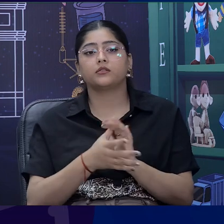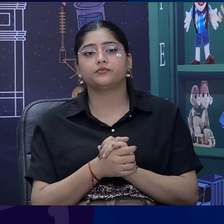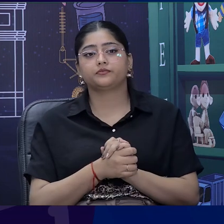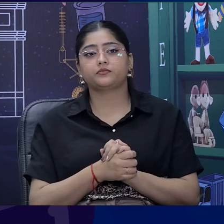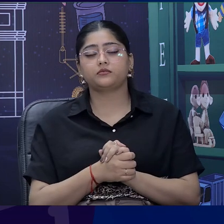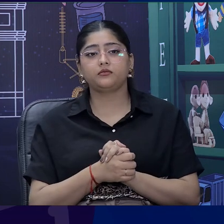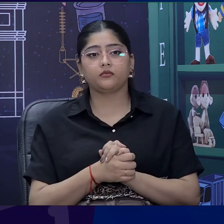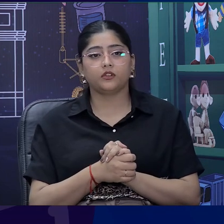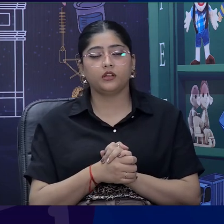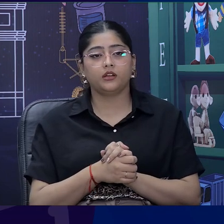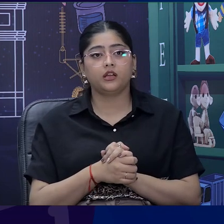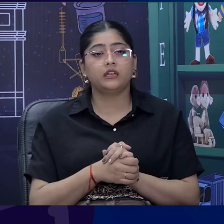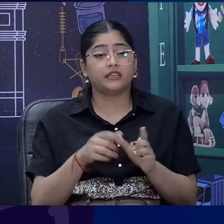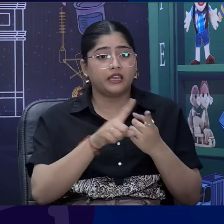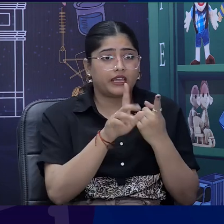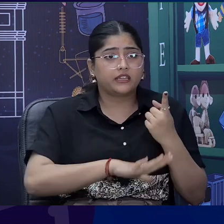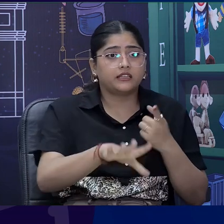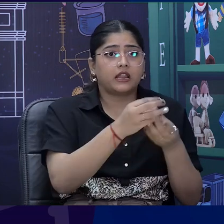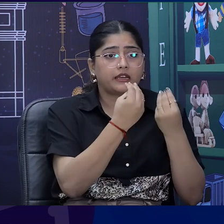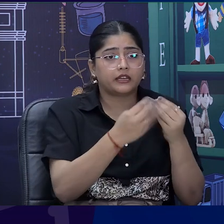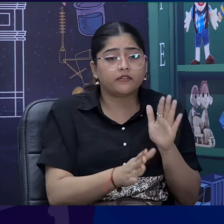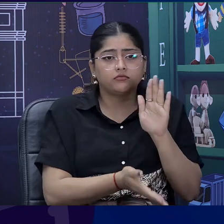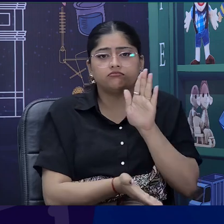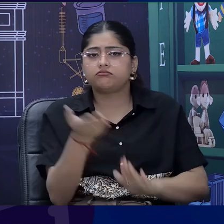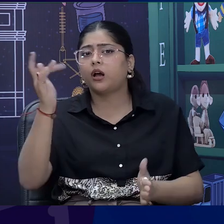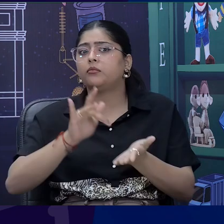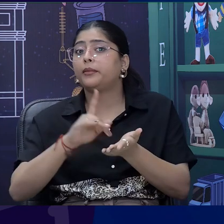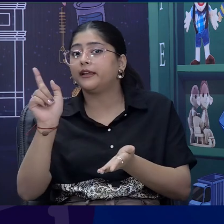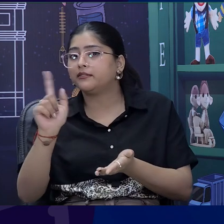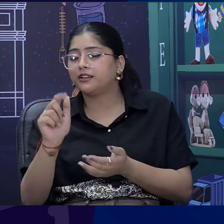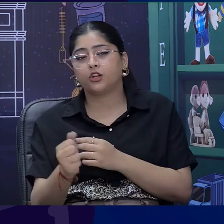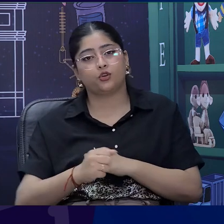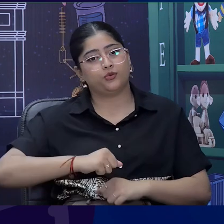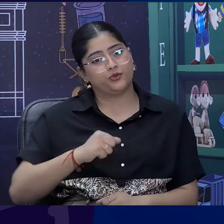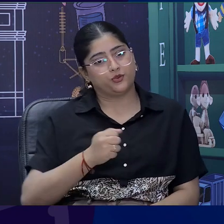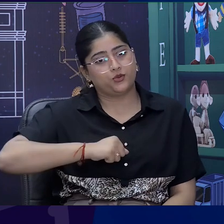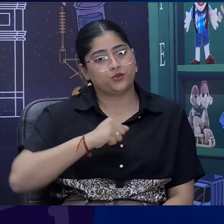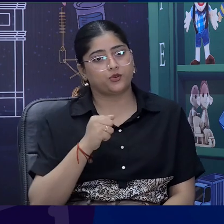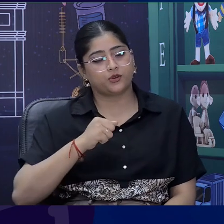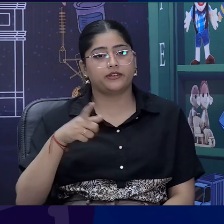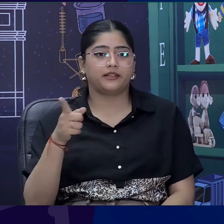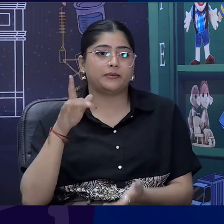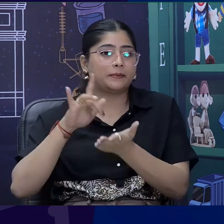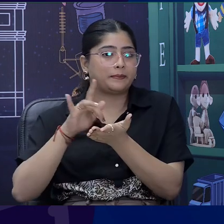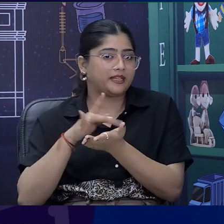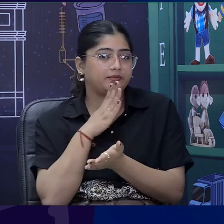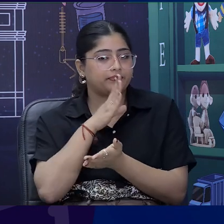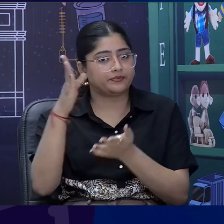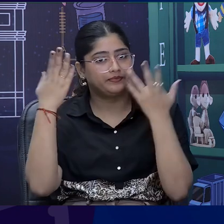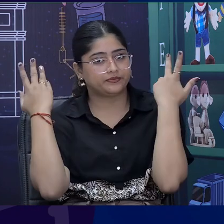Scotland and there he sees everything he sees like yard, he sees the